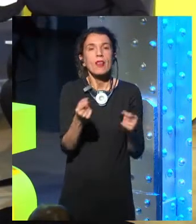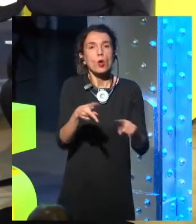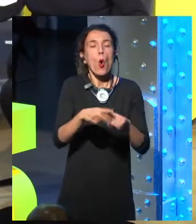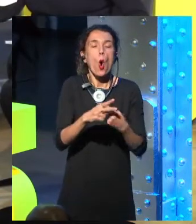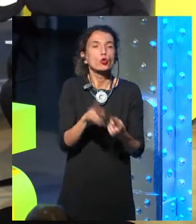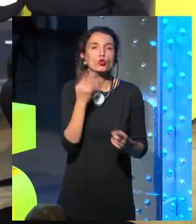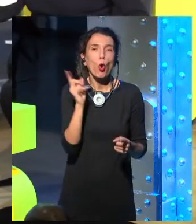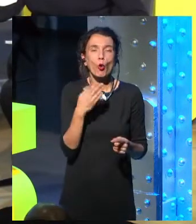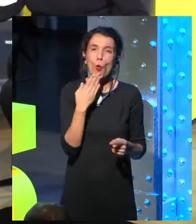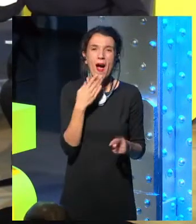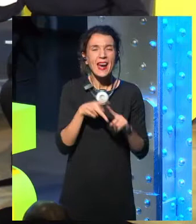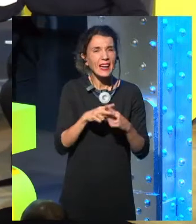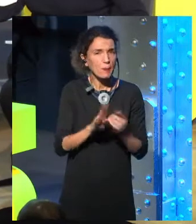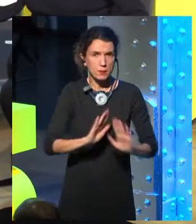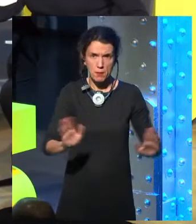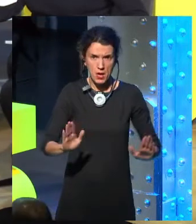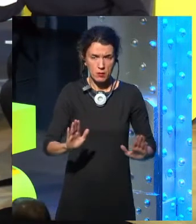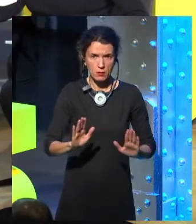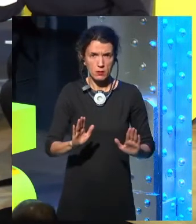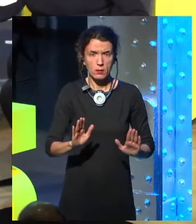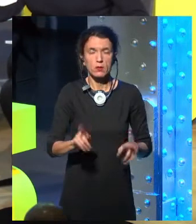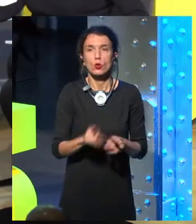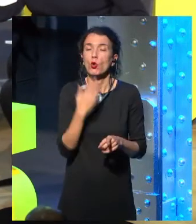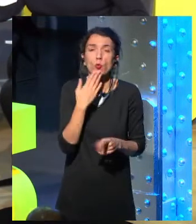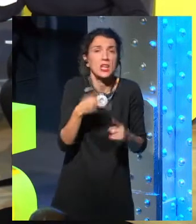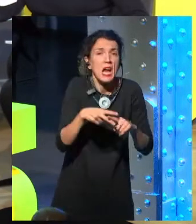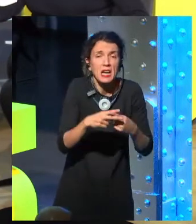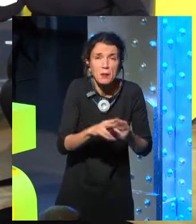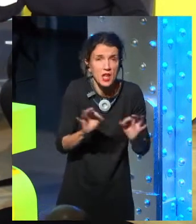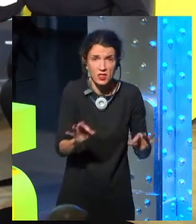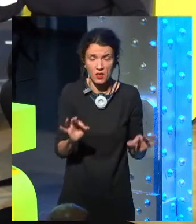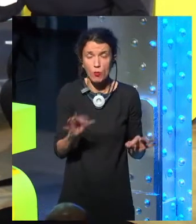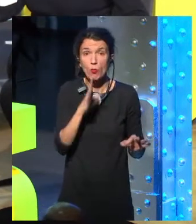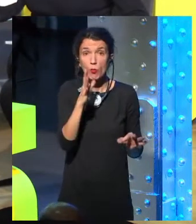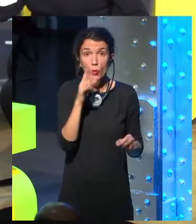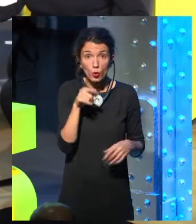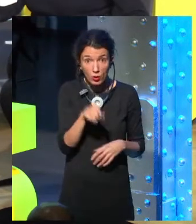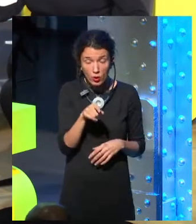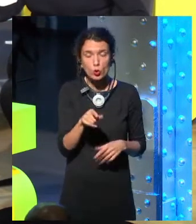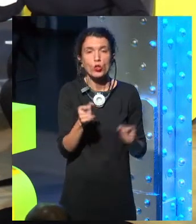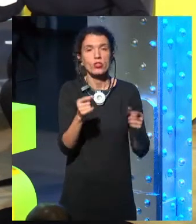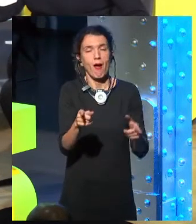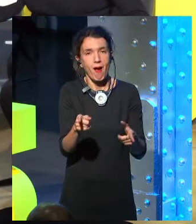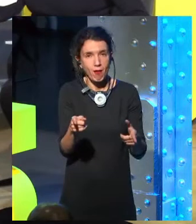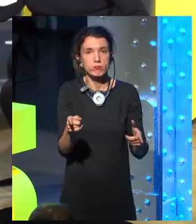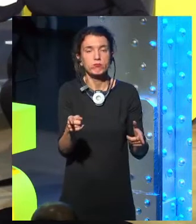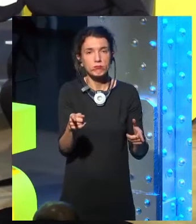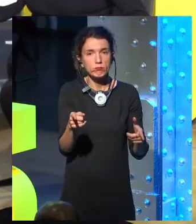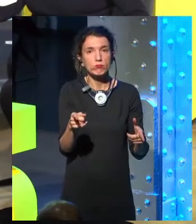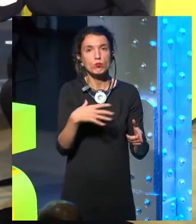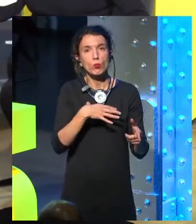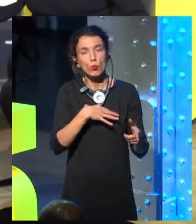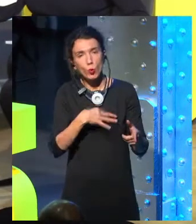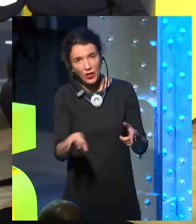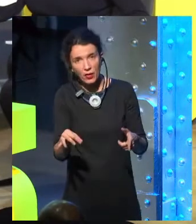because then I think there will be a chance that people won't just get sucked in to something that's causing an uptick in depression and